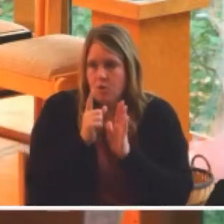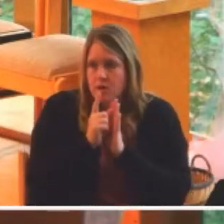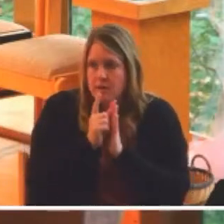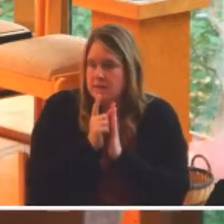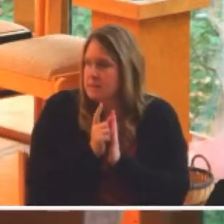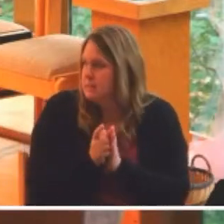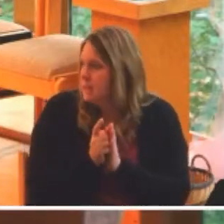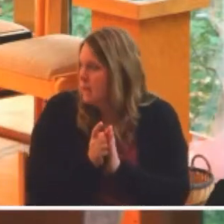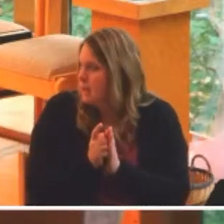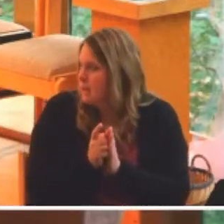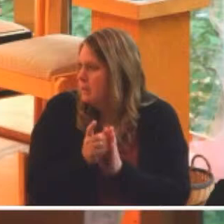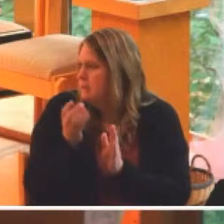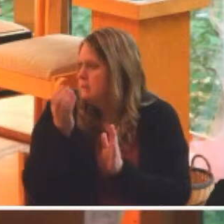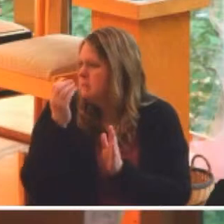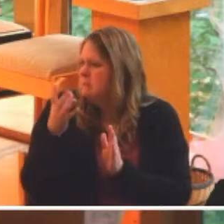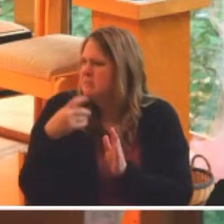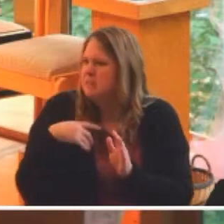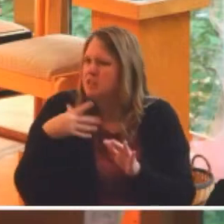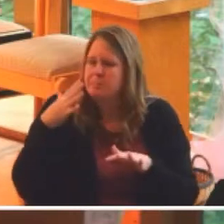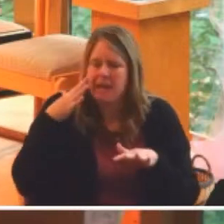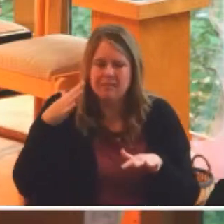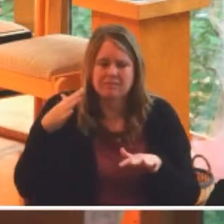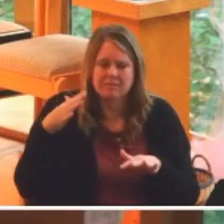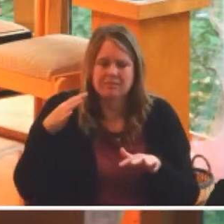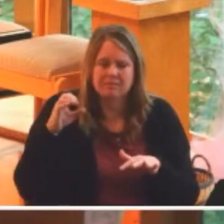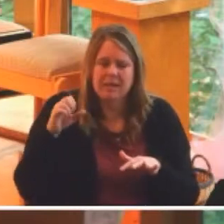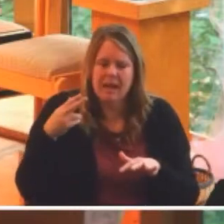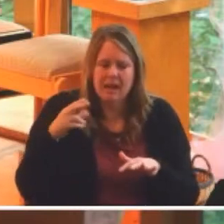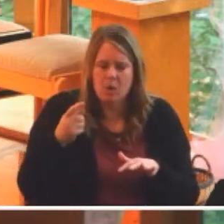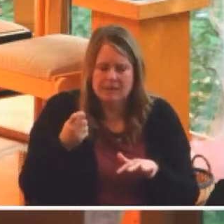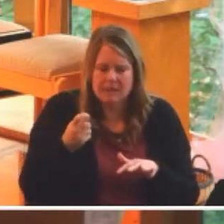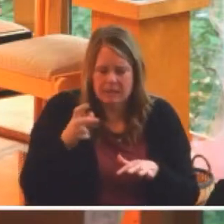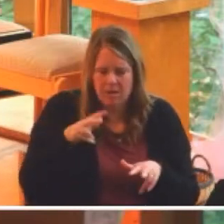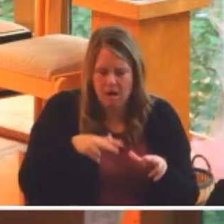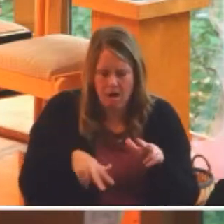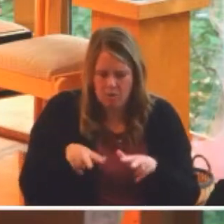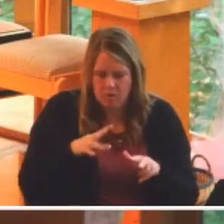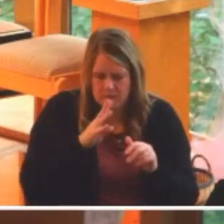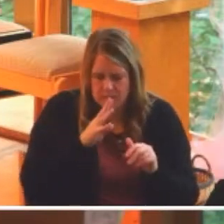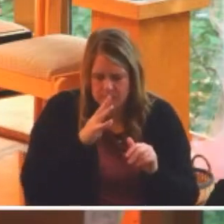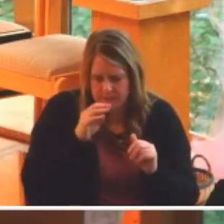a ringing echo that's a bit awkward for me to try to speak through.